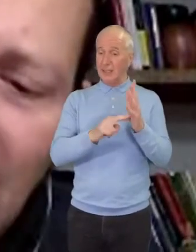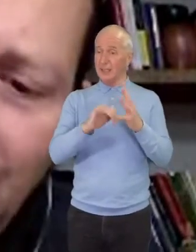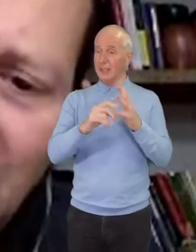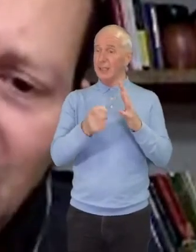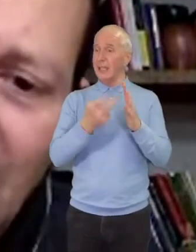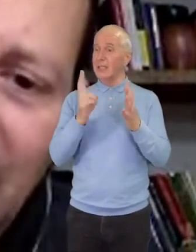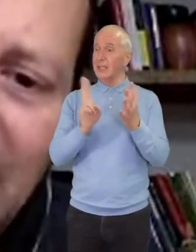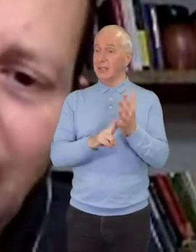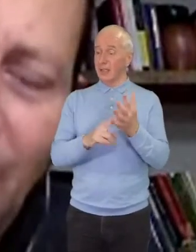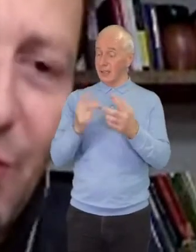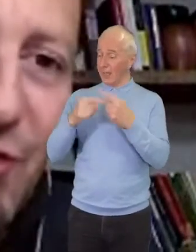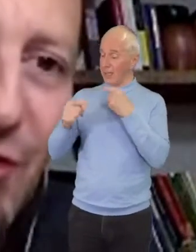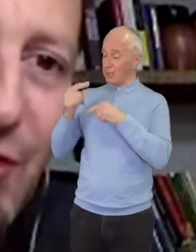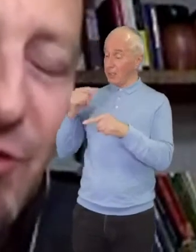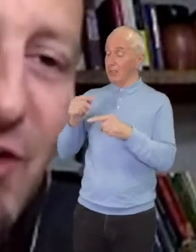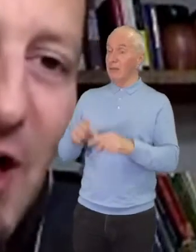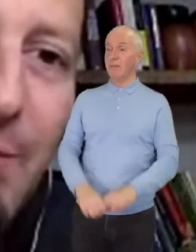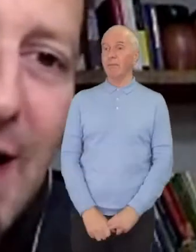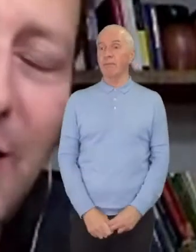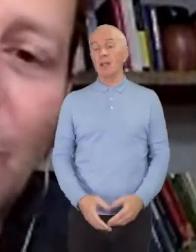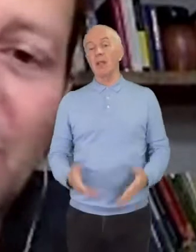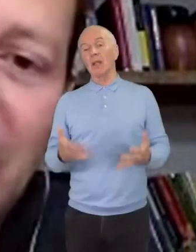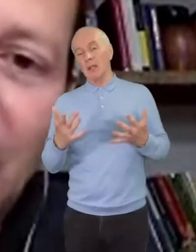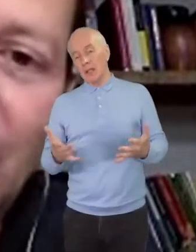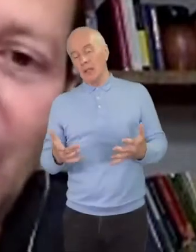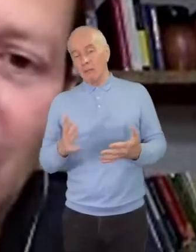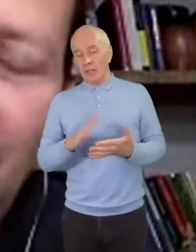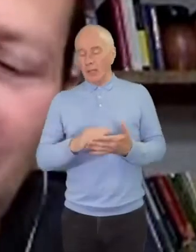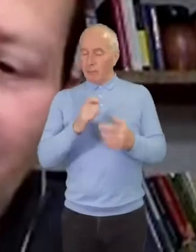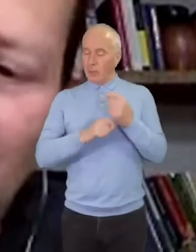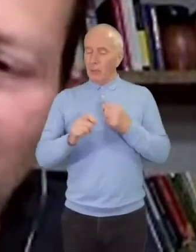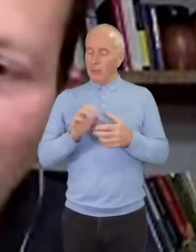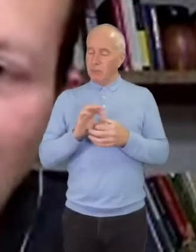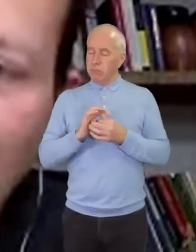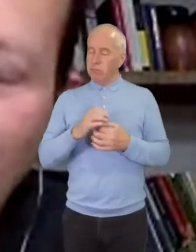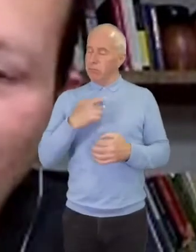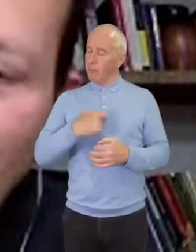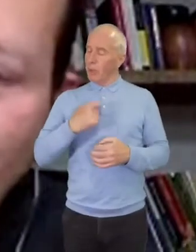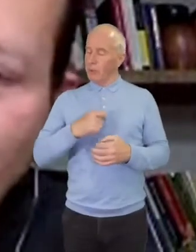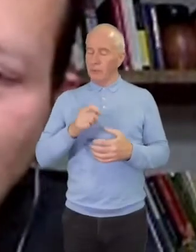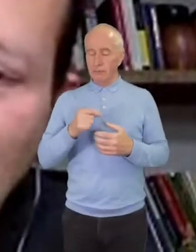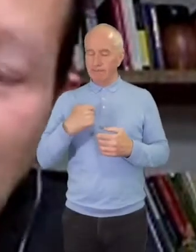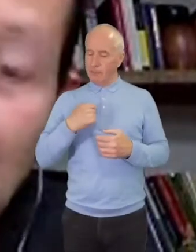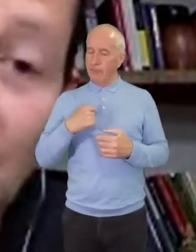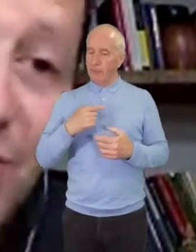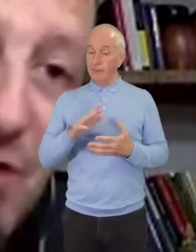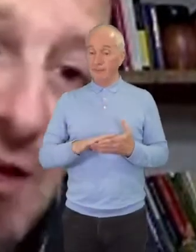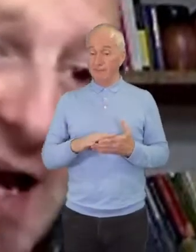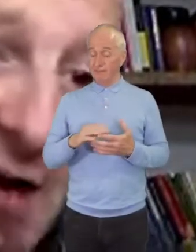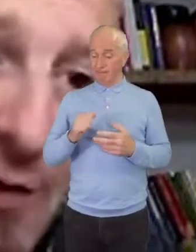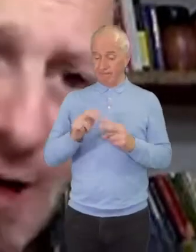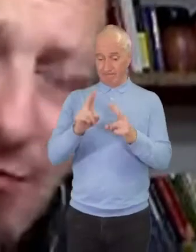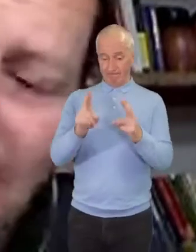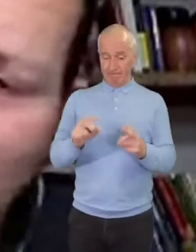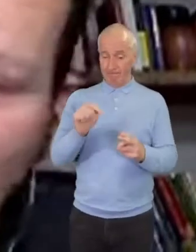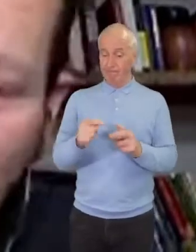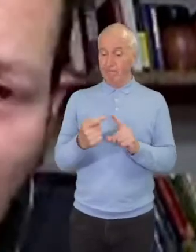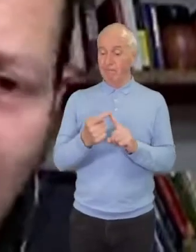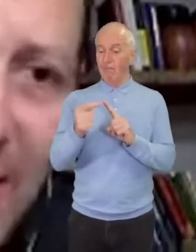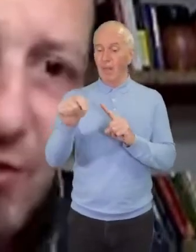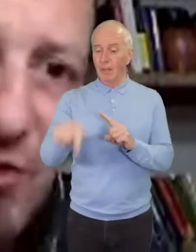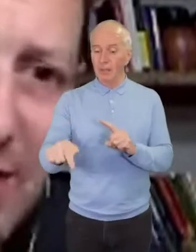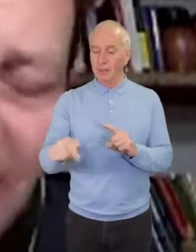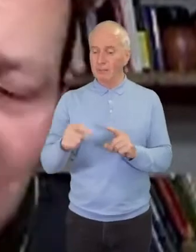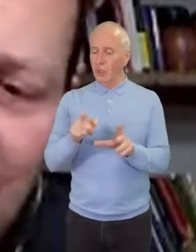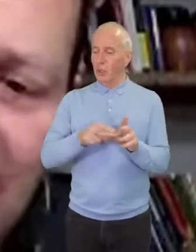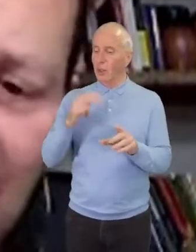But what happened is that became personal. There was a young man who was killed on my front steps, and he was still alive when I found him.